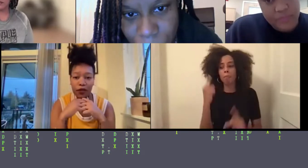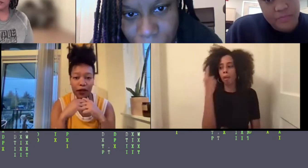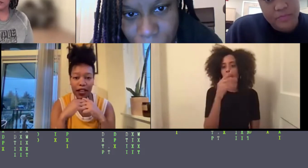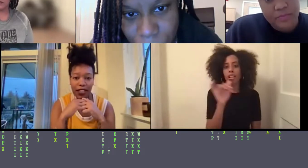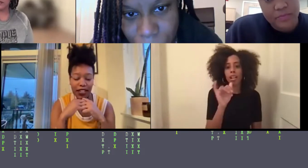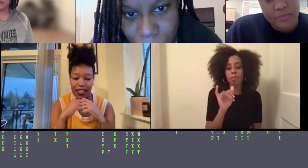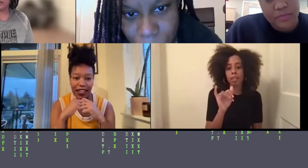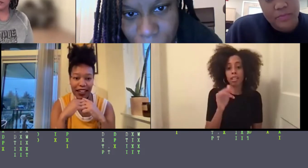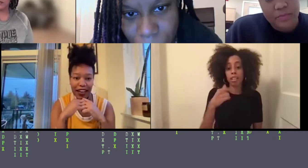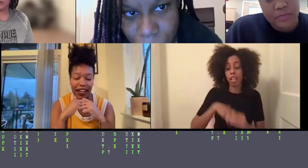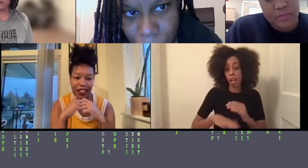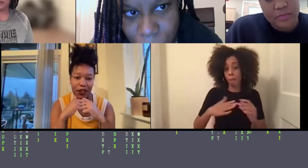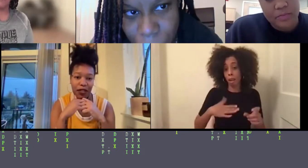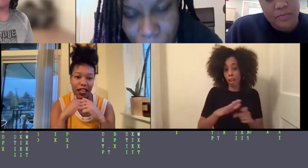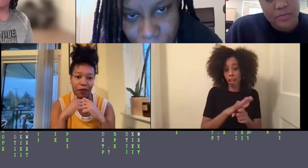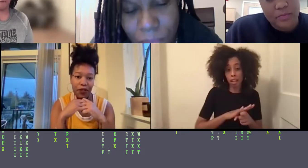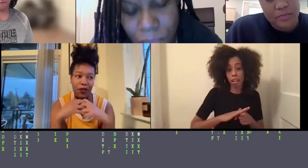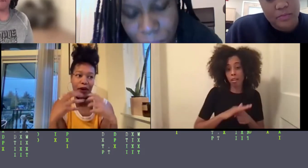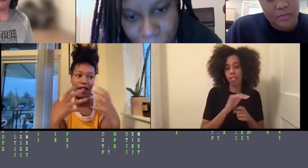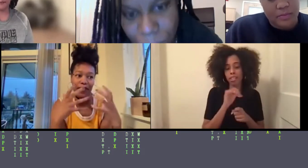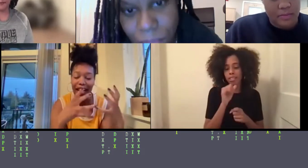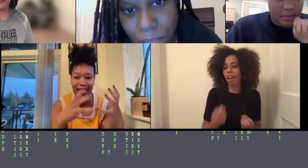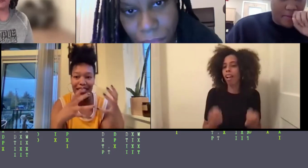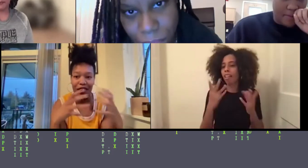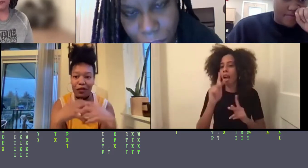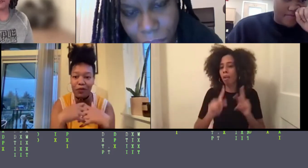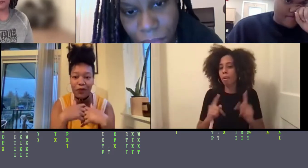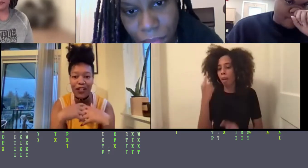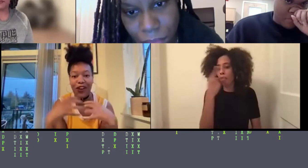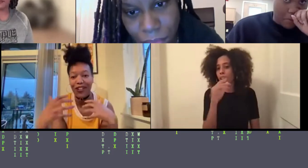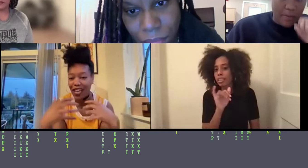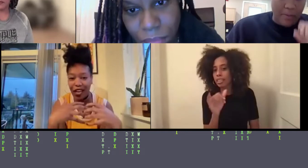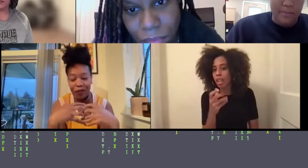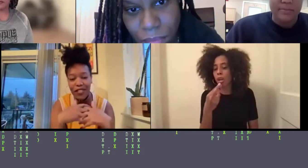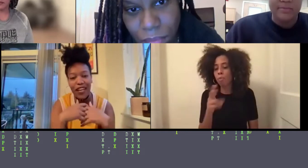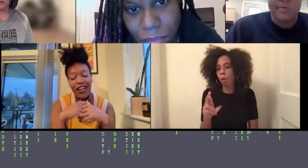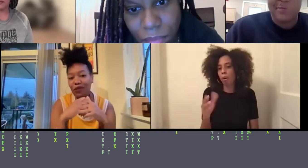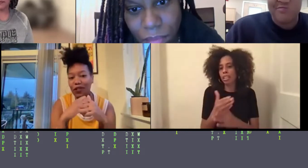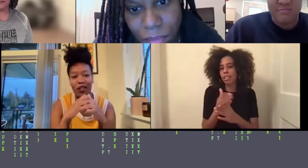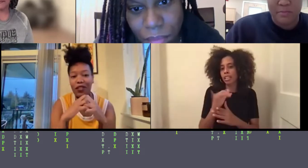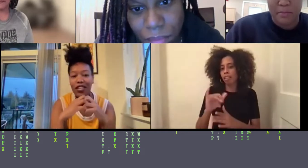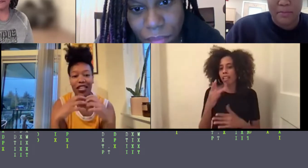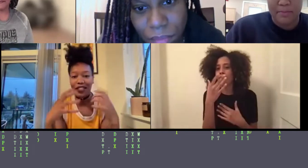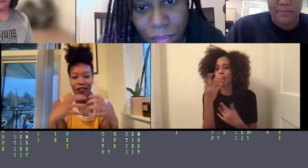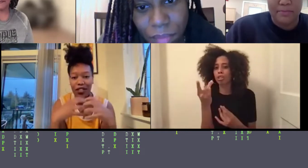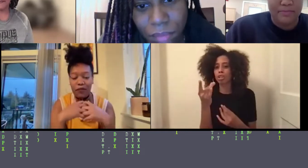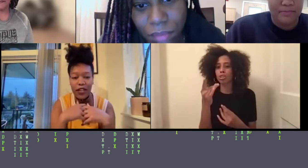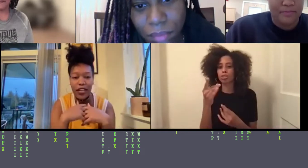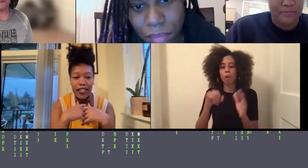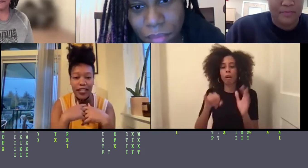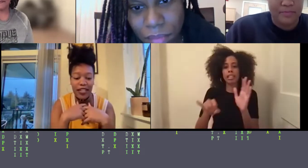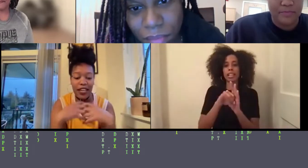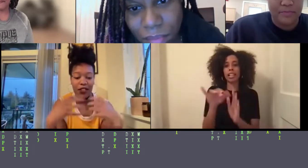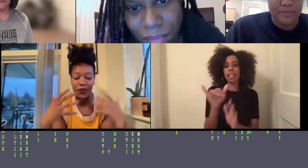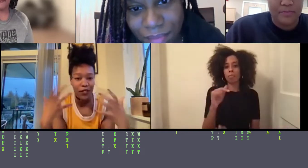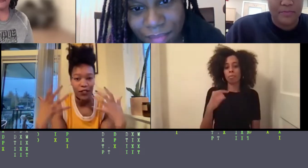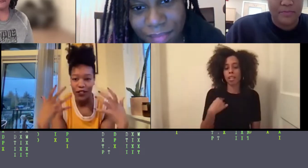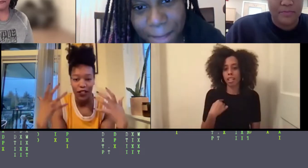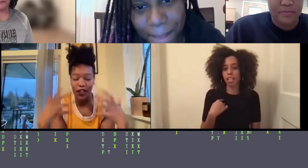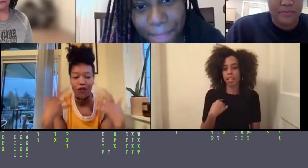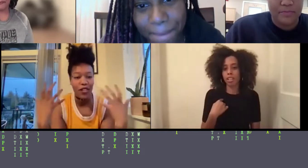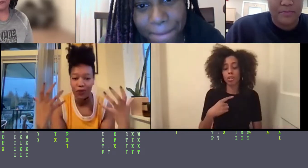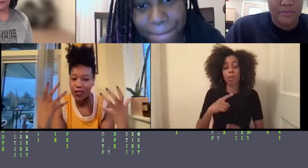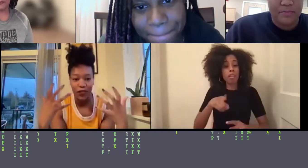people who shared my identities like that. And so being able to have access to these people at all times was a completely different experience. And as a